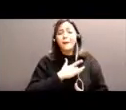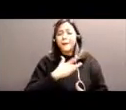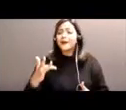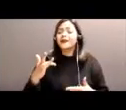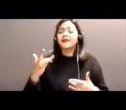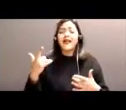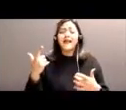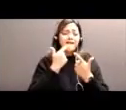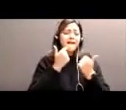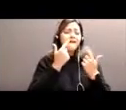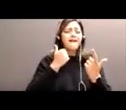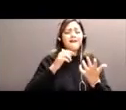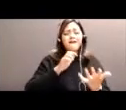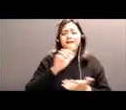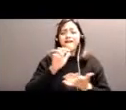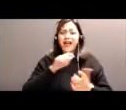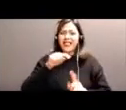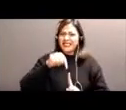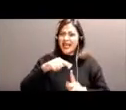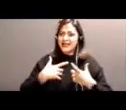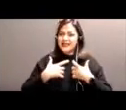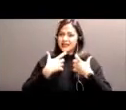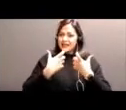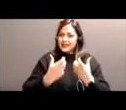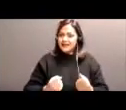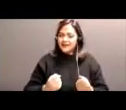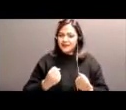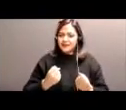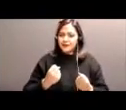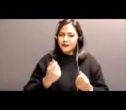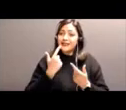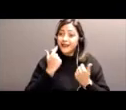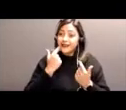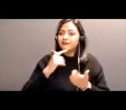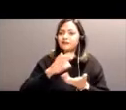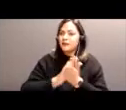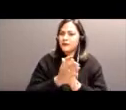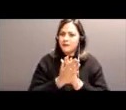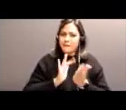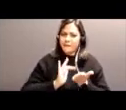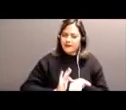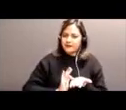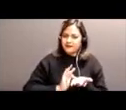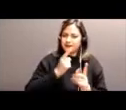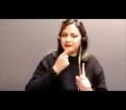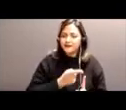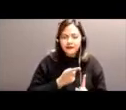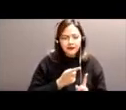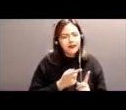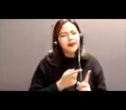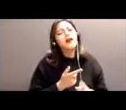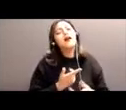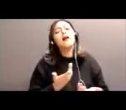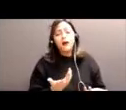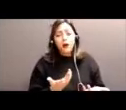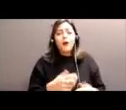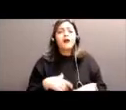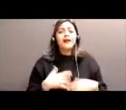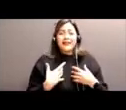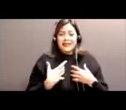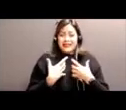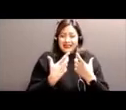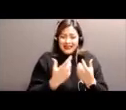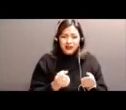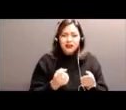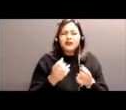medicine. Do we actually listen and ask our community members to share what resources they